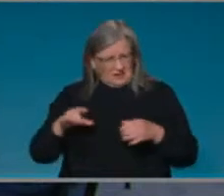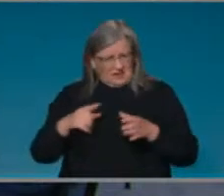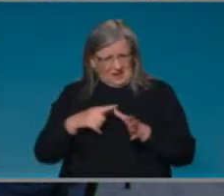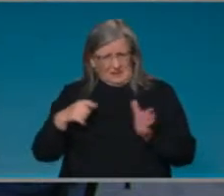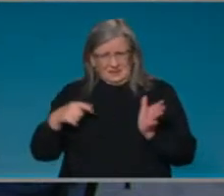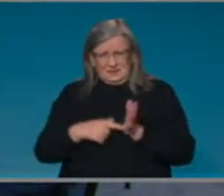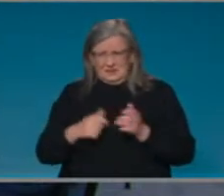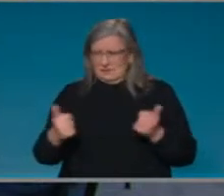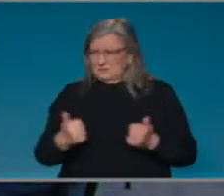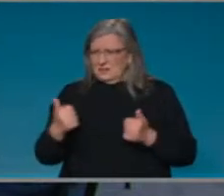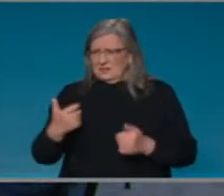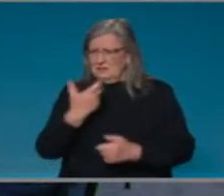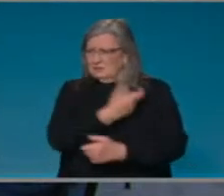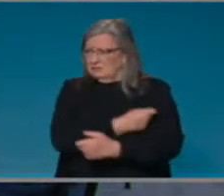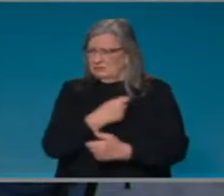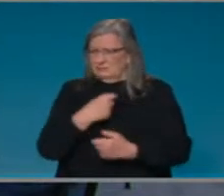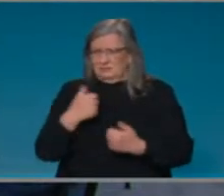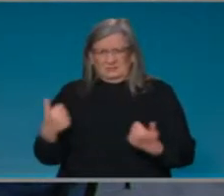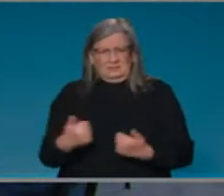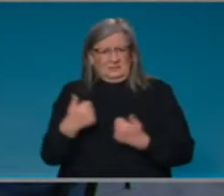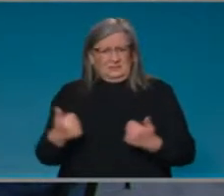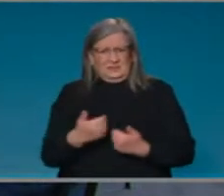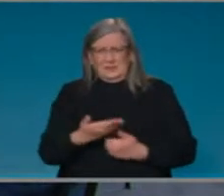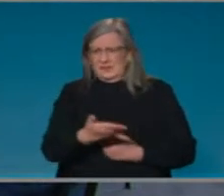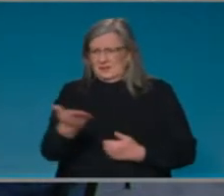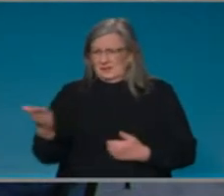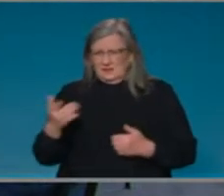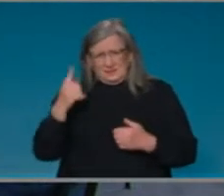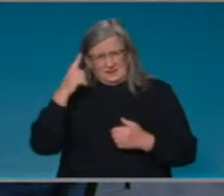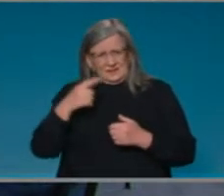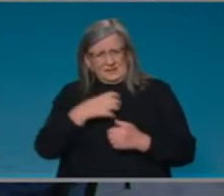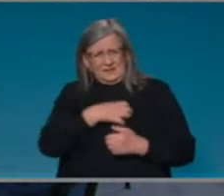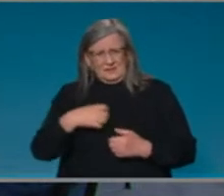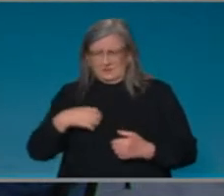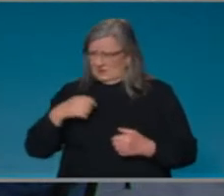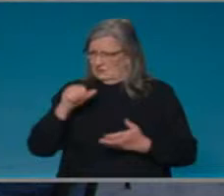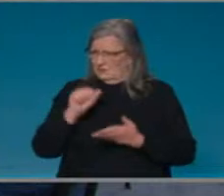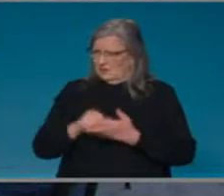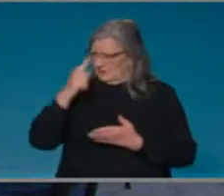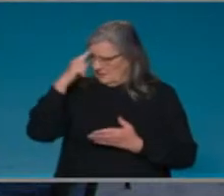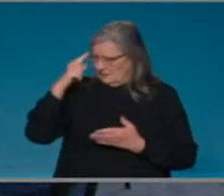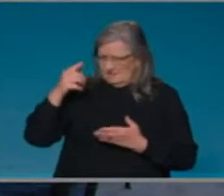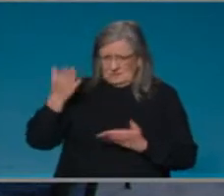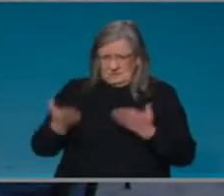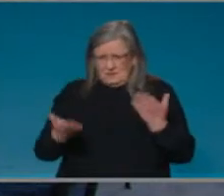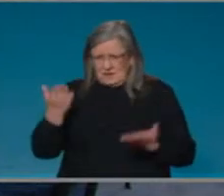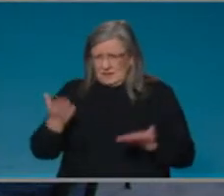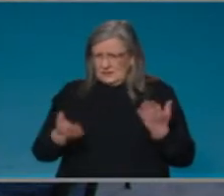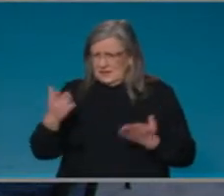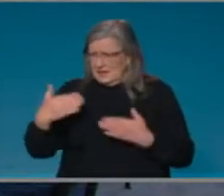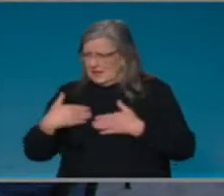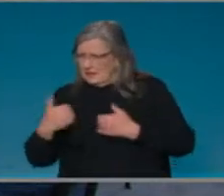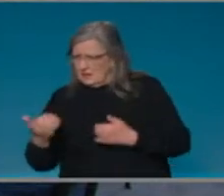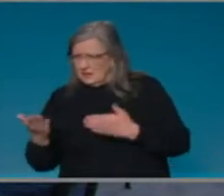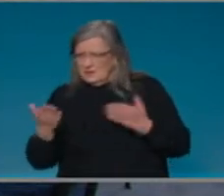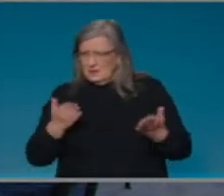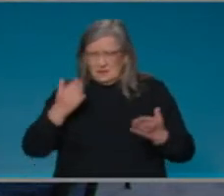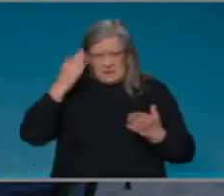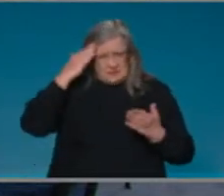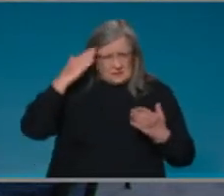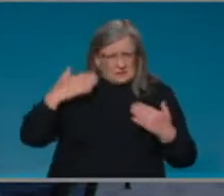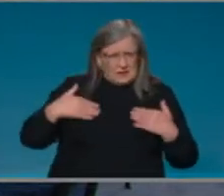the right balance between meeting public health objectives and also balancing that with mental health considerations,